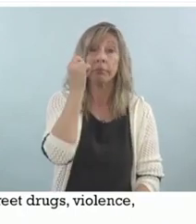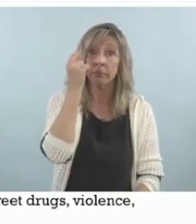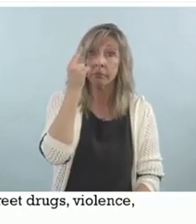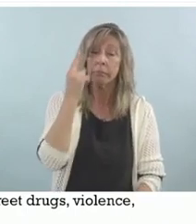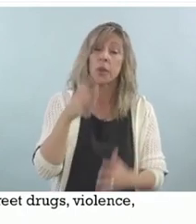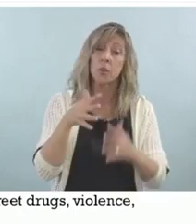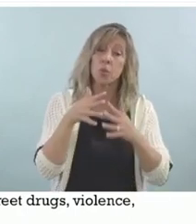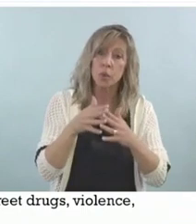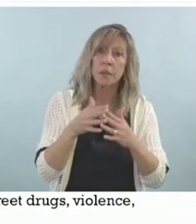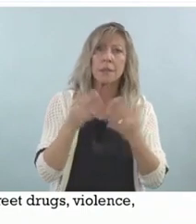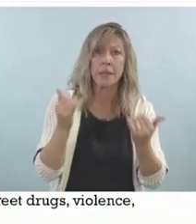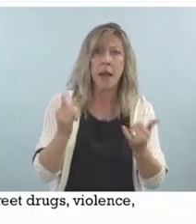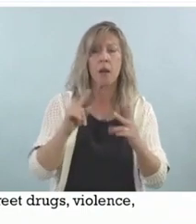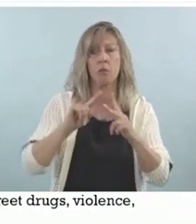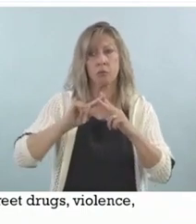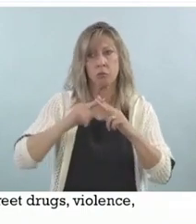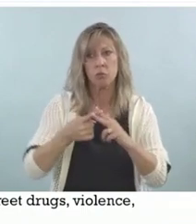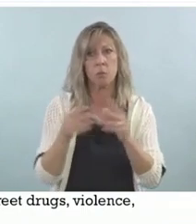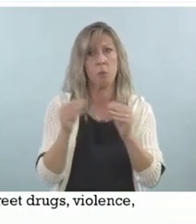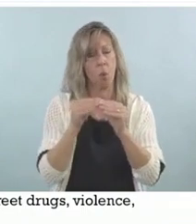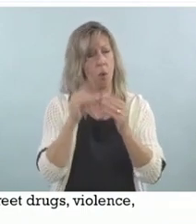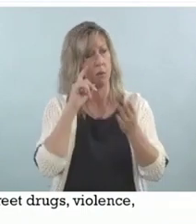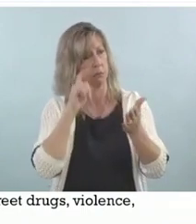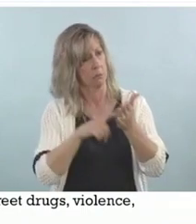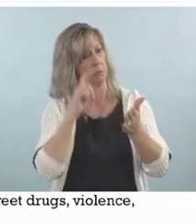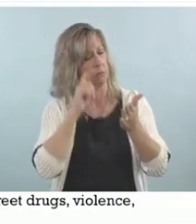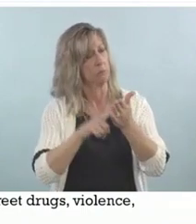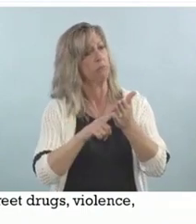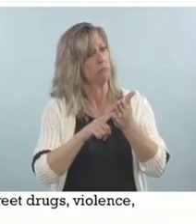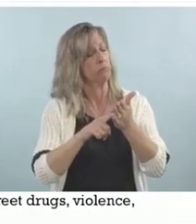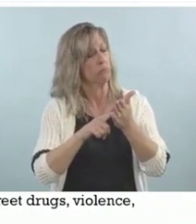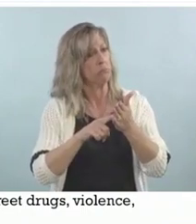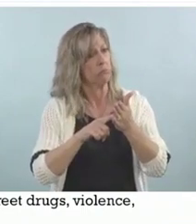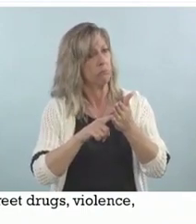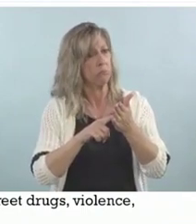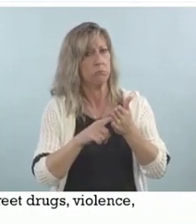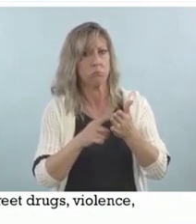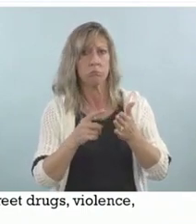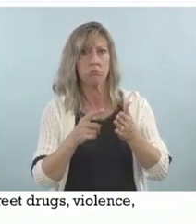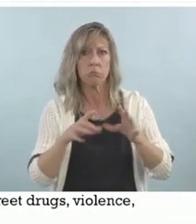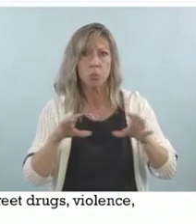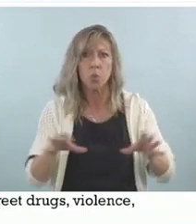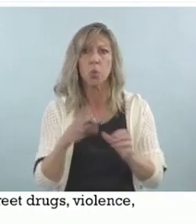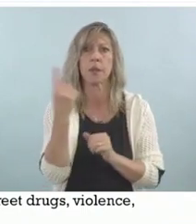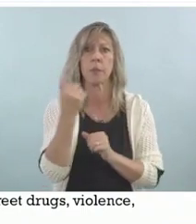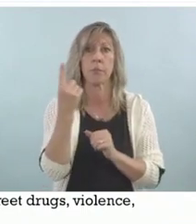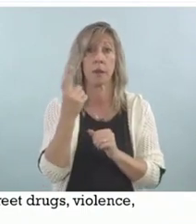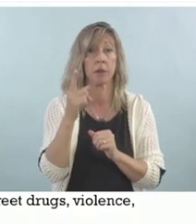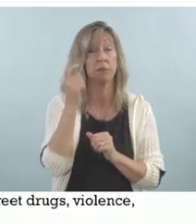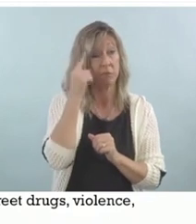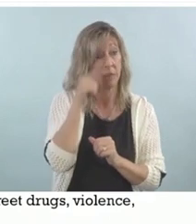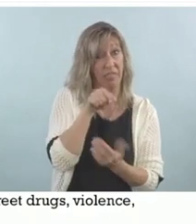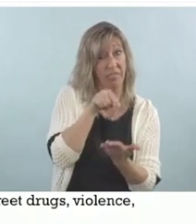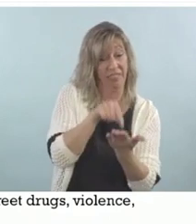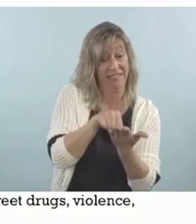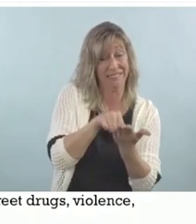more energy today, but this study was published 21 years ago.